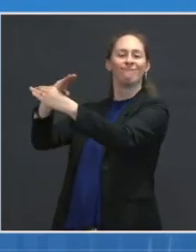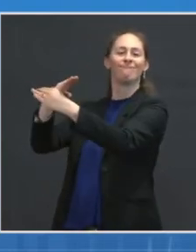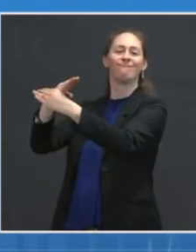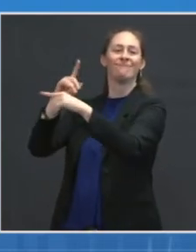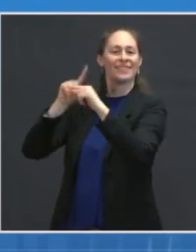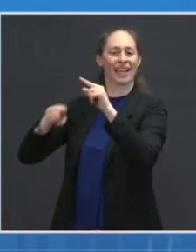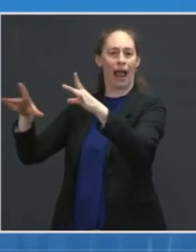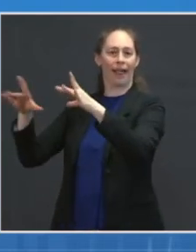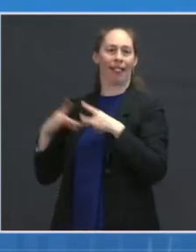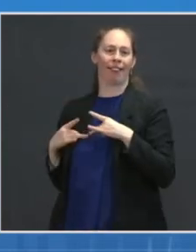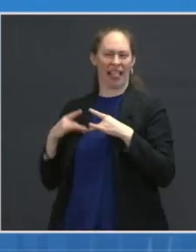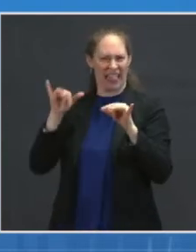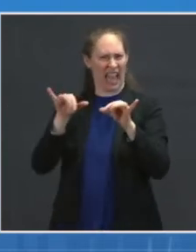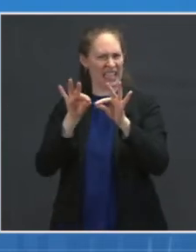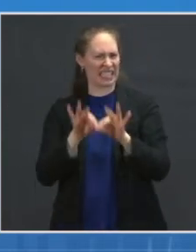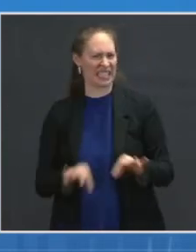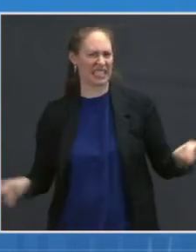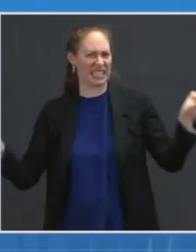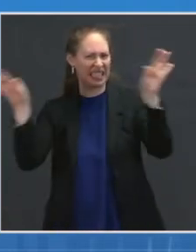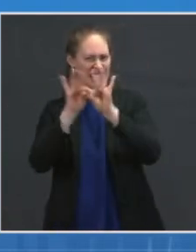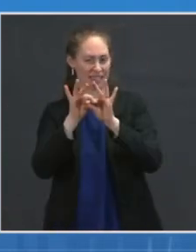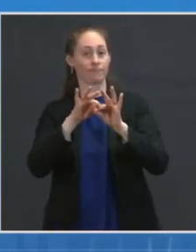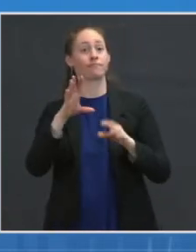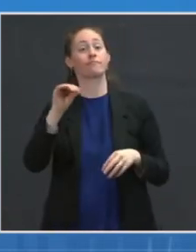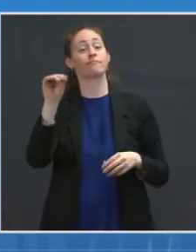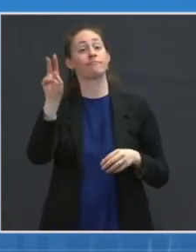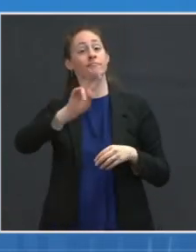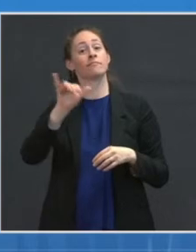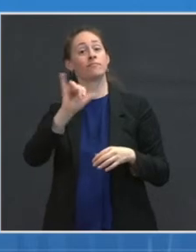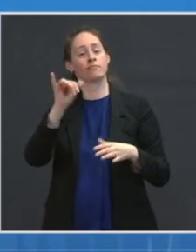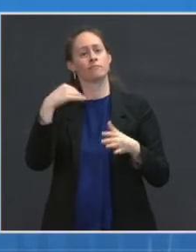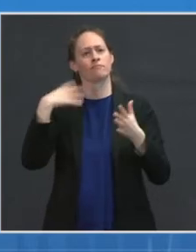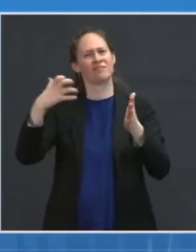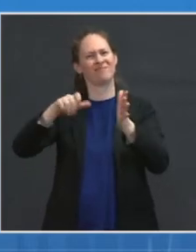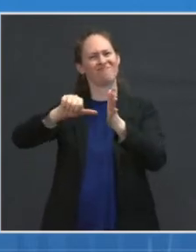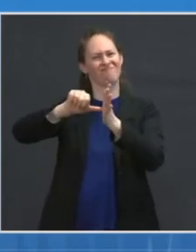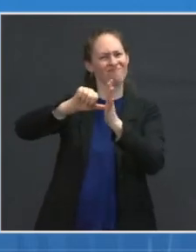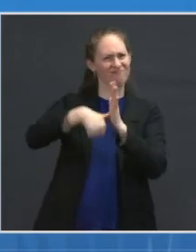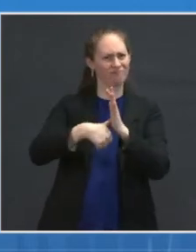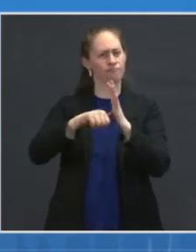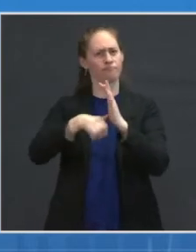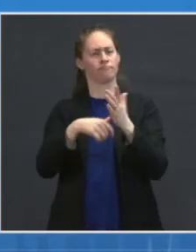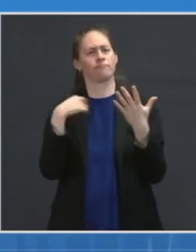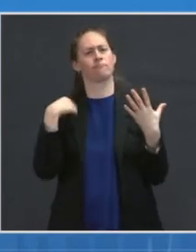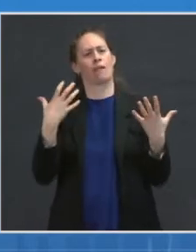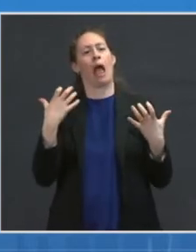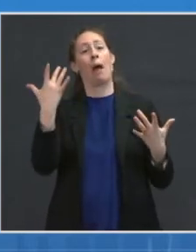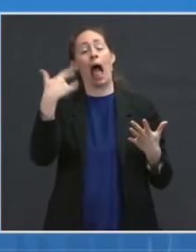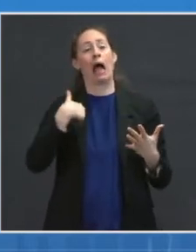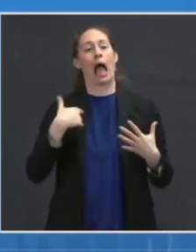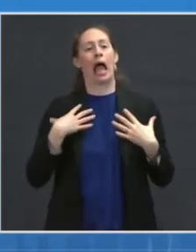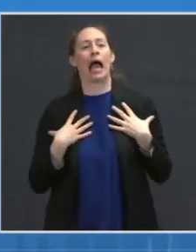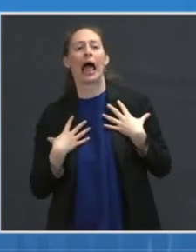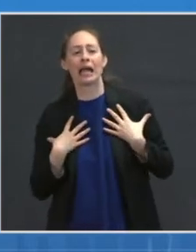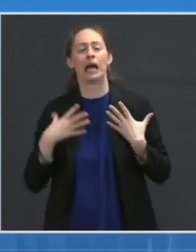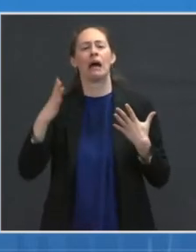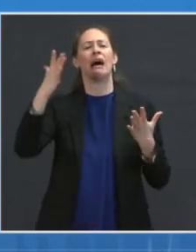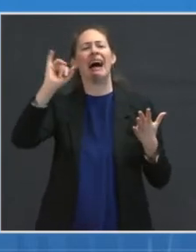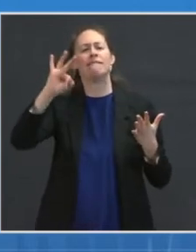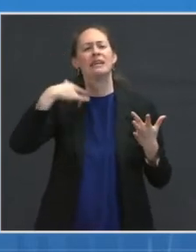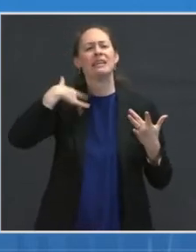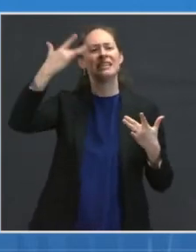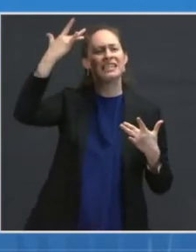Number two, if you do have a less than optimum response, you could theoretically and inadvertently